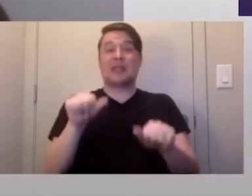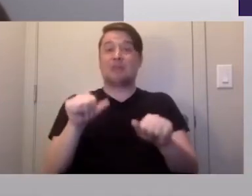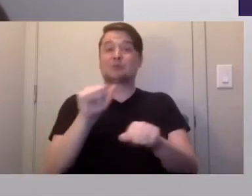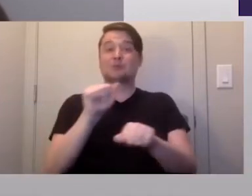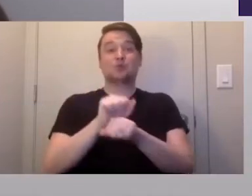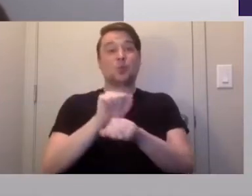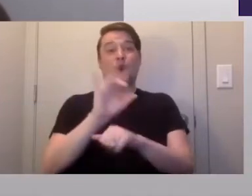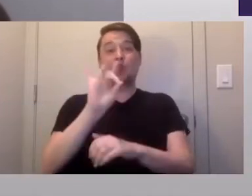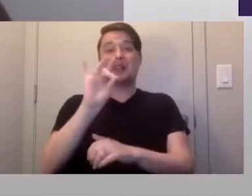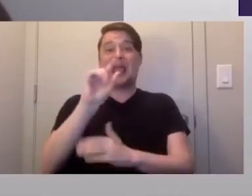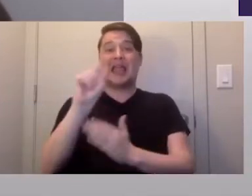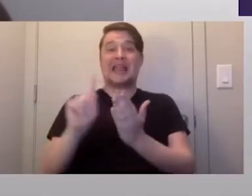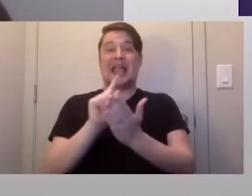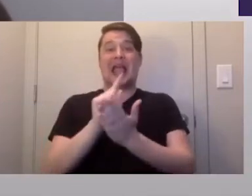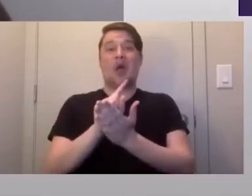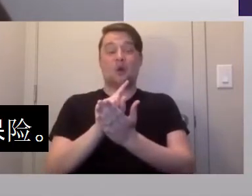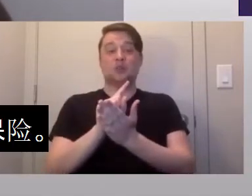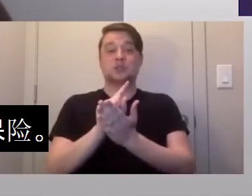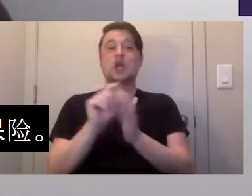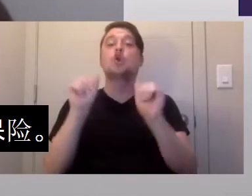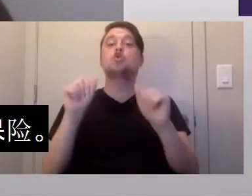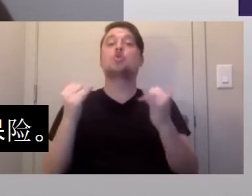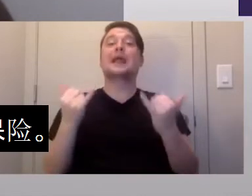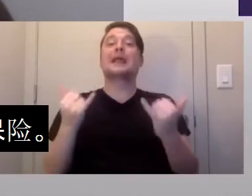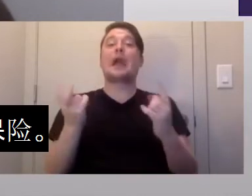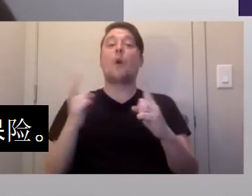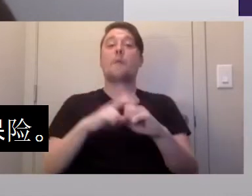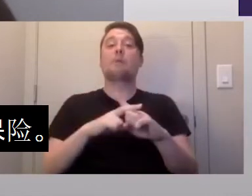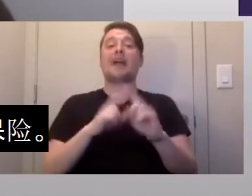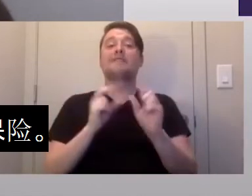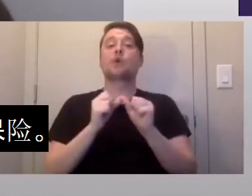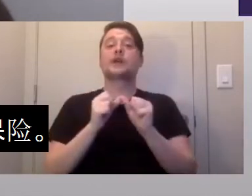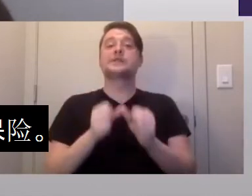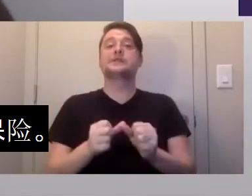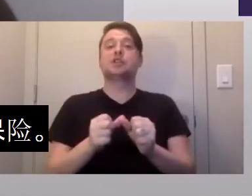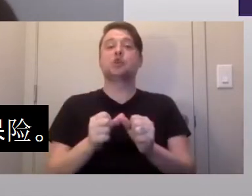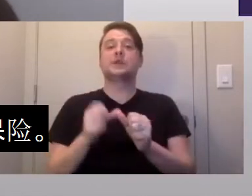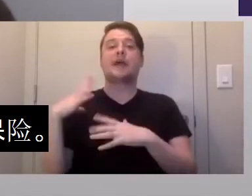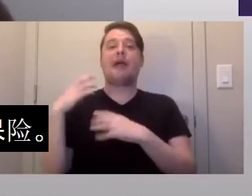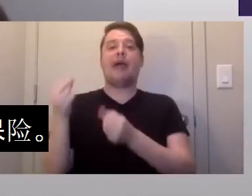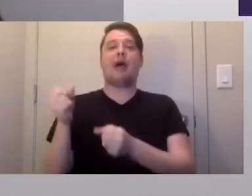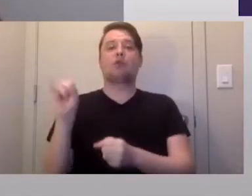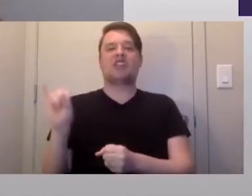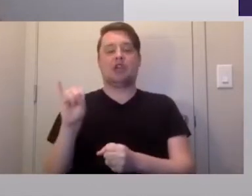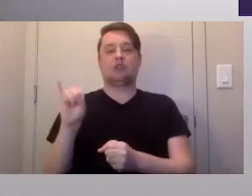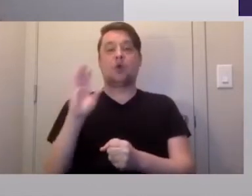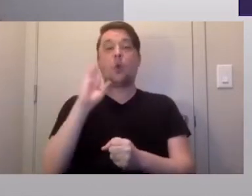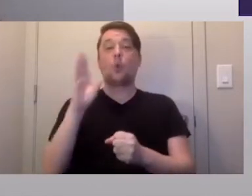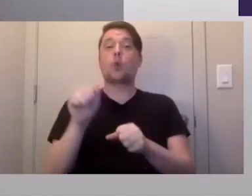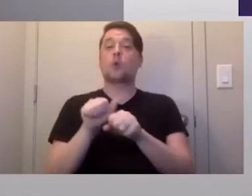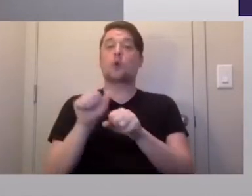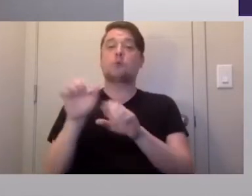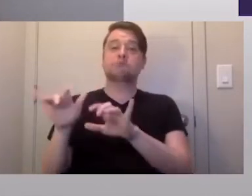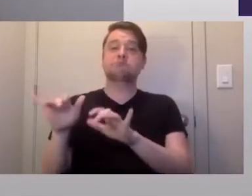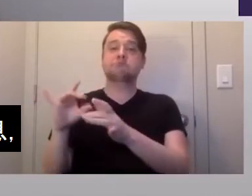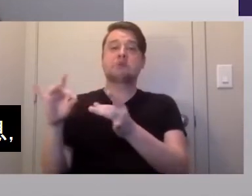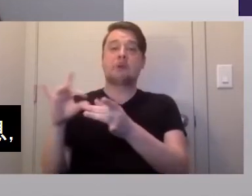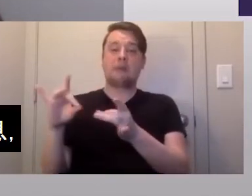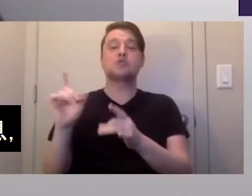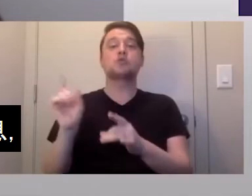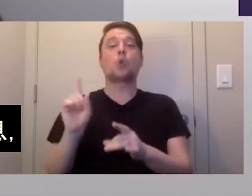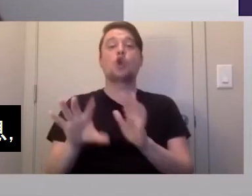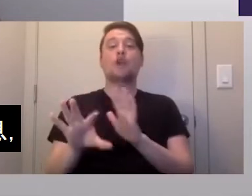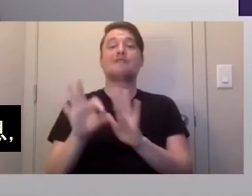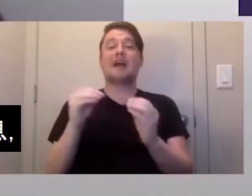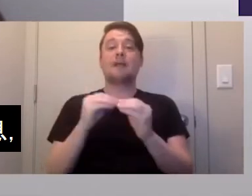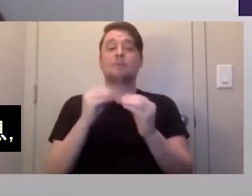80 hours for that coverage, you can now apply for continuous health care. We'll share a link in the comments where you can find out more